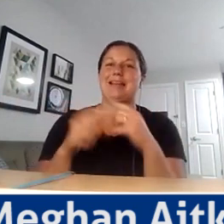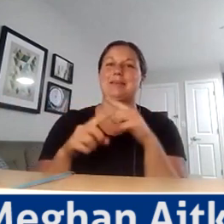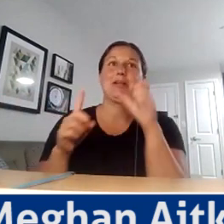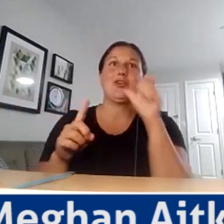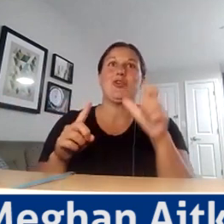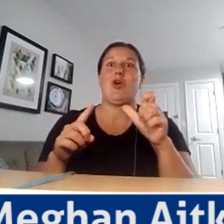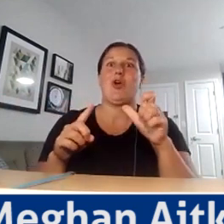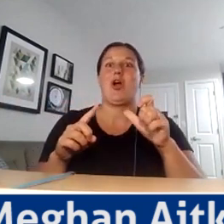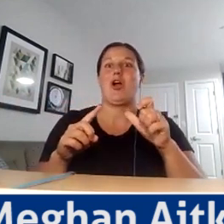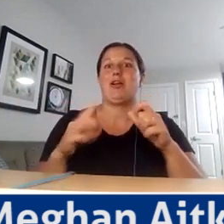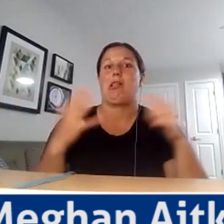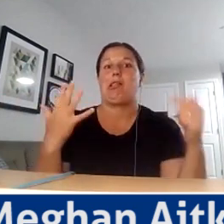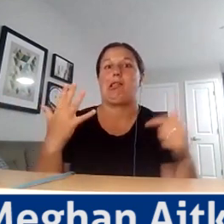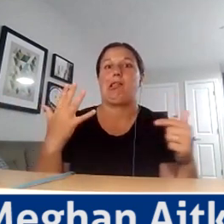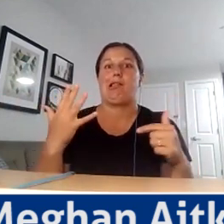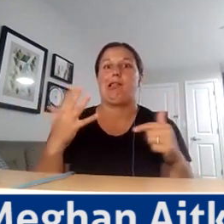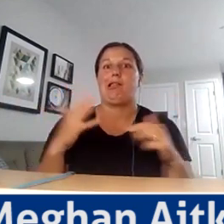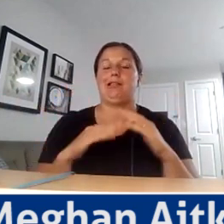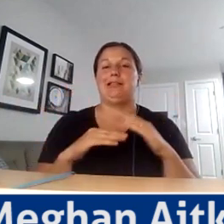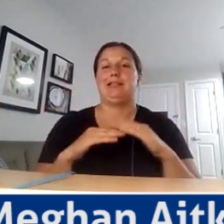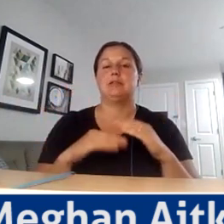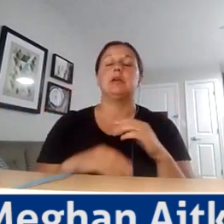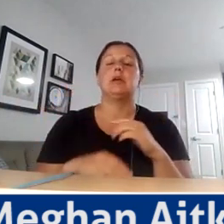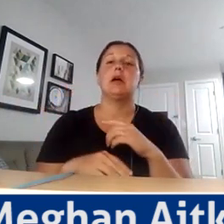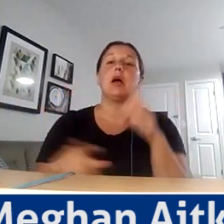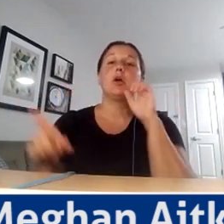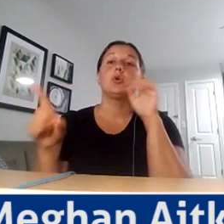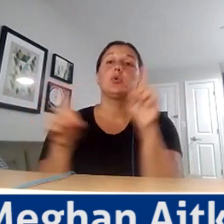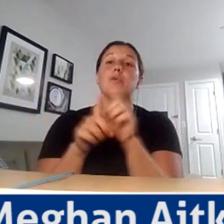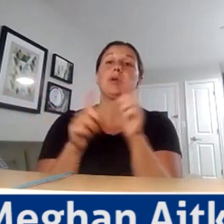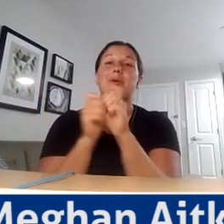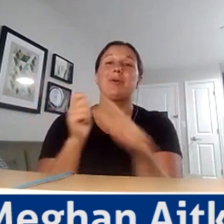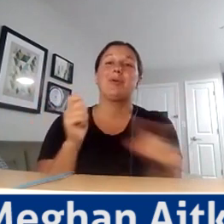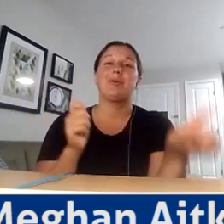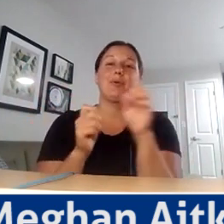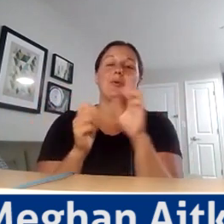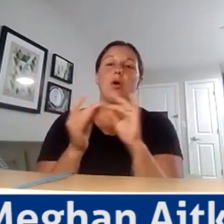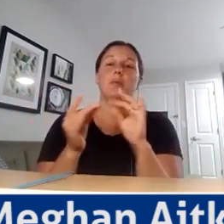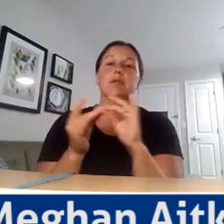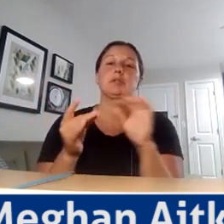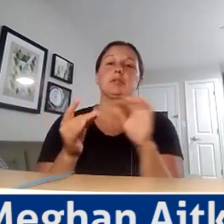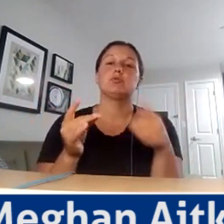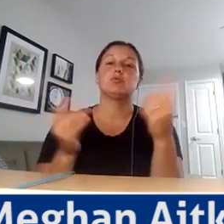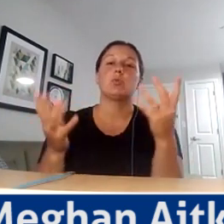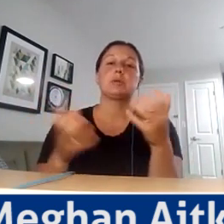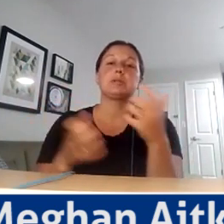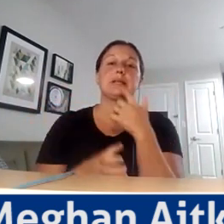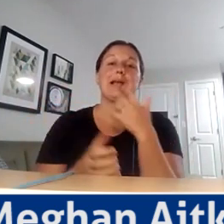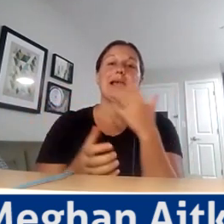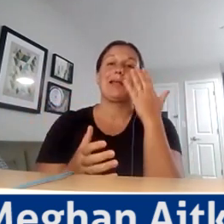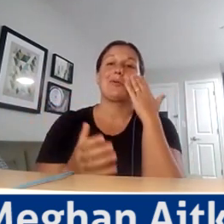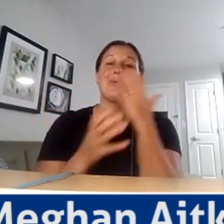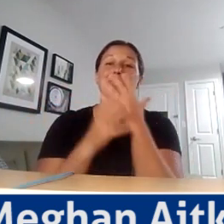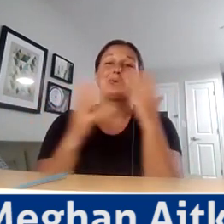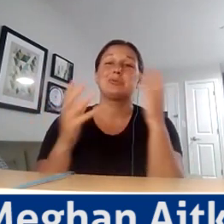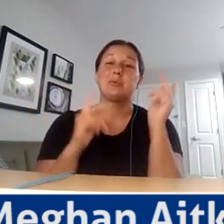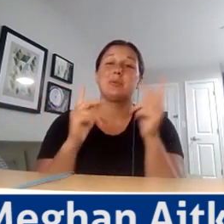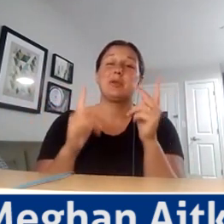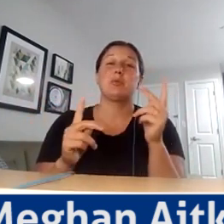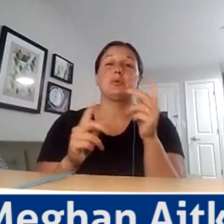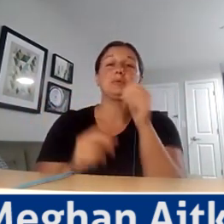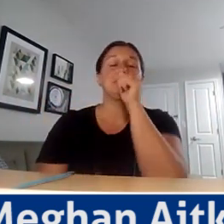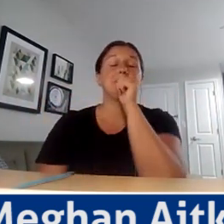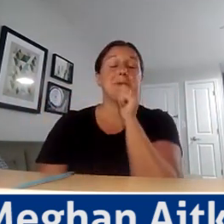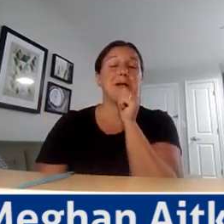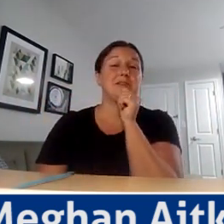least. I think I agree with what everyone else says. And I just want to say, I know so many people are hurting right now and rightfully